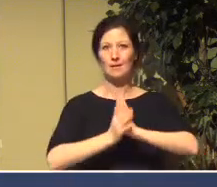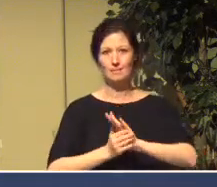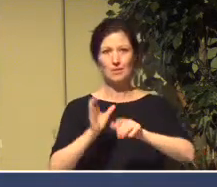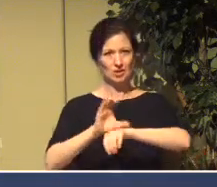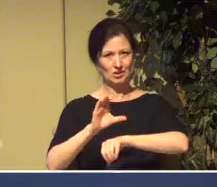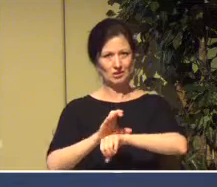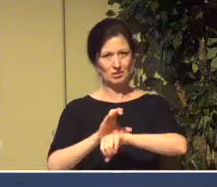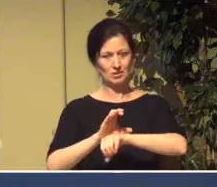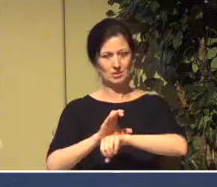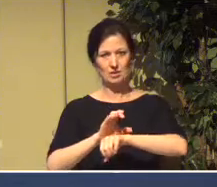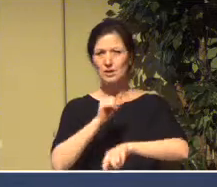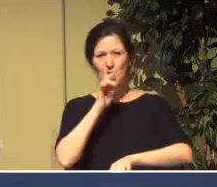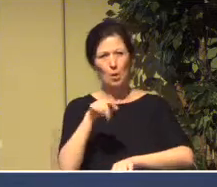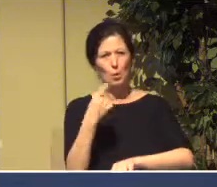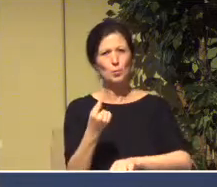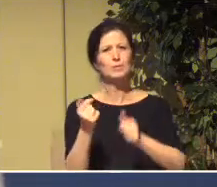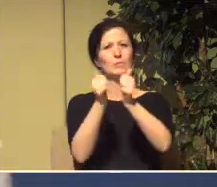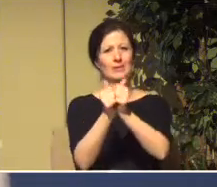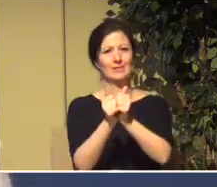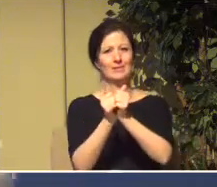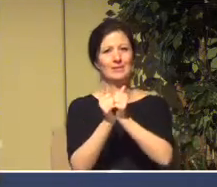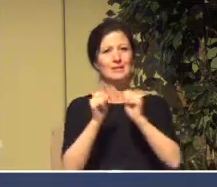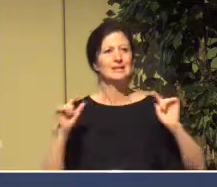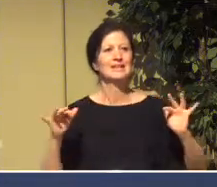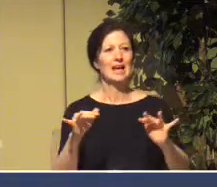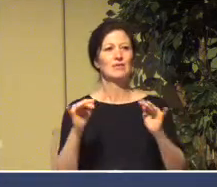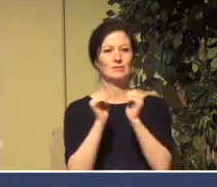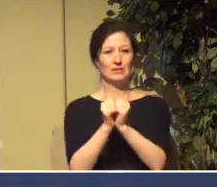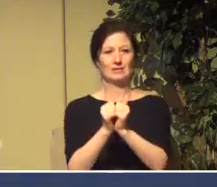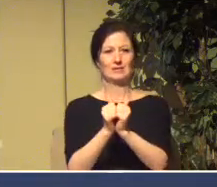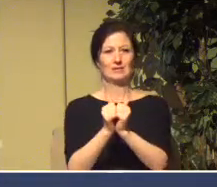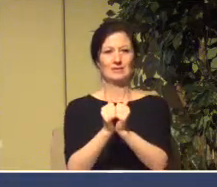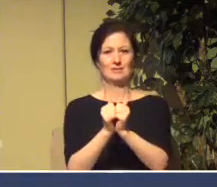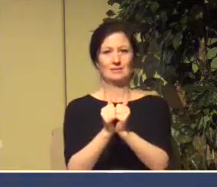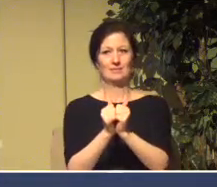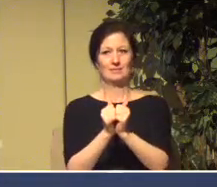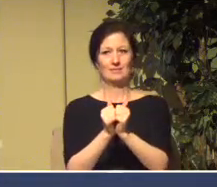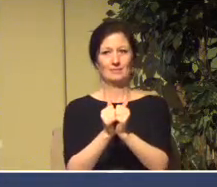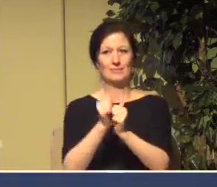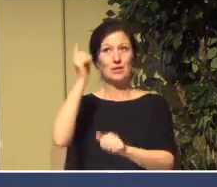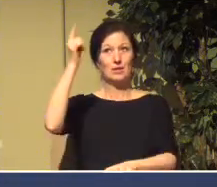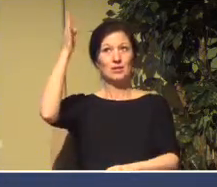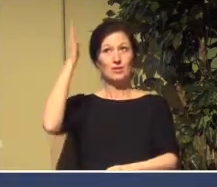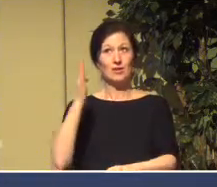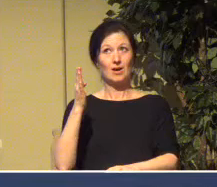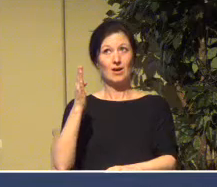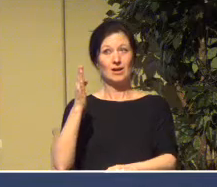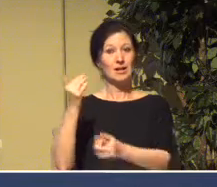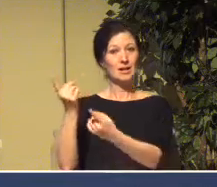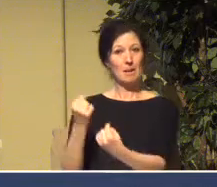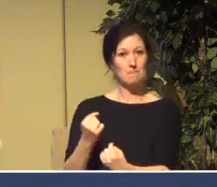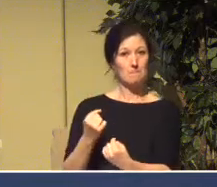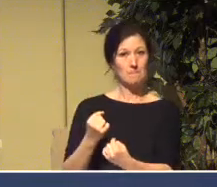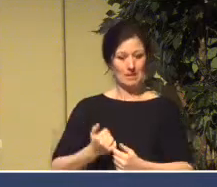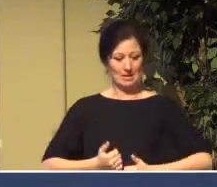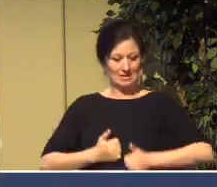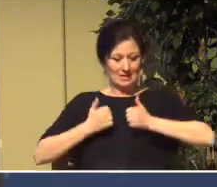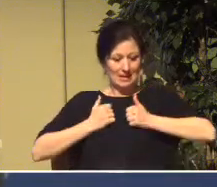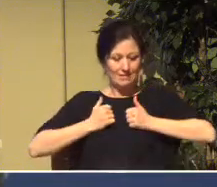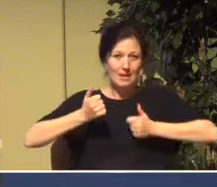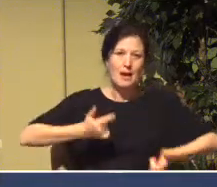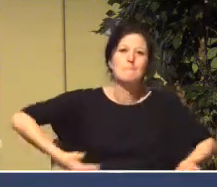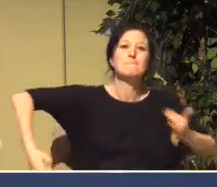together. Because we are His temple when we gather together. God comes and dwells among us